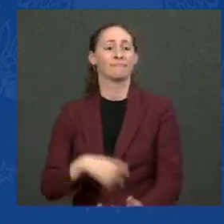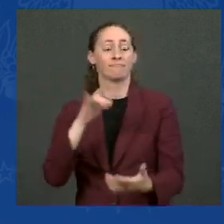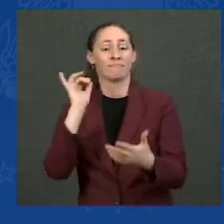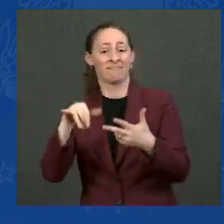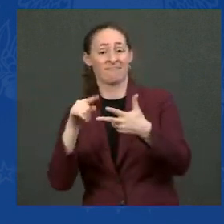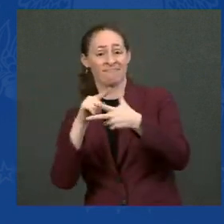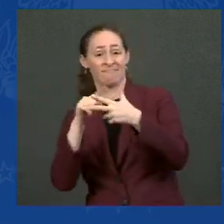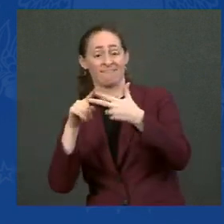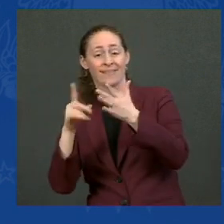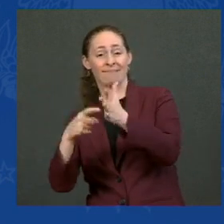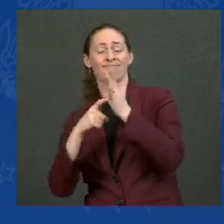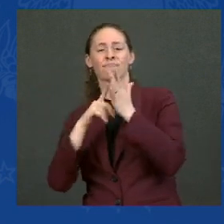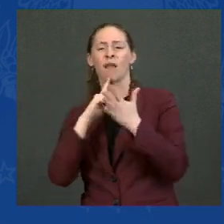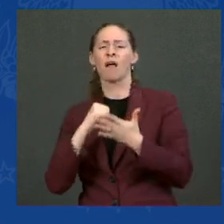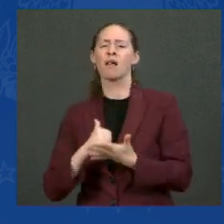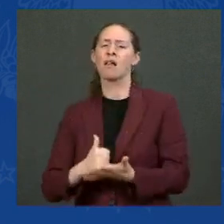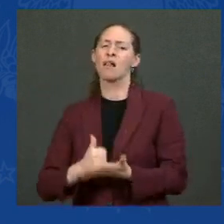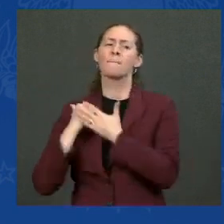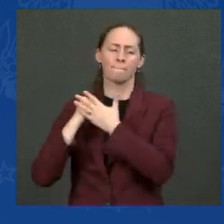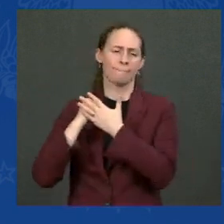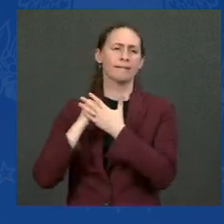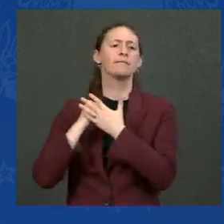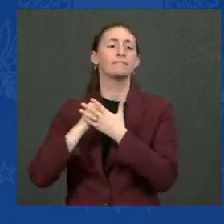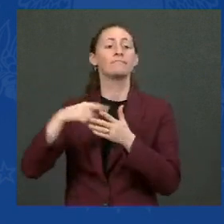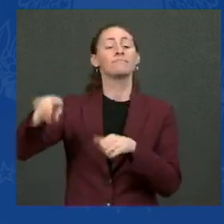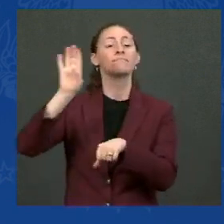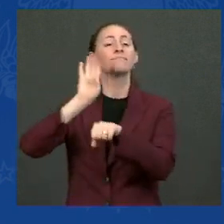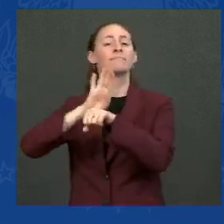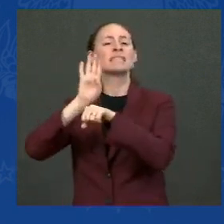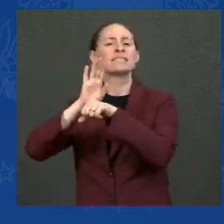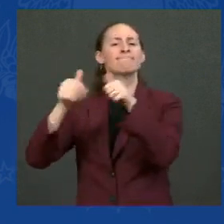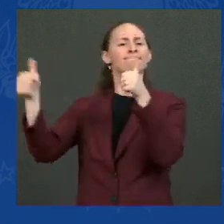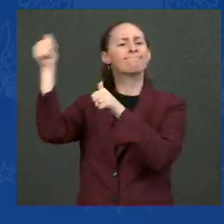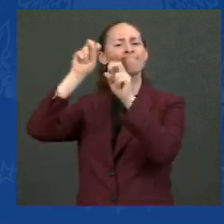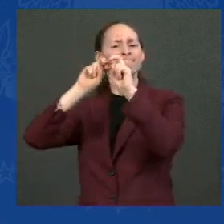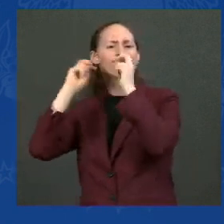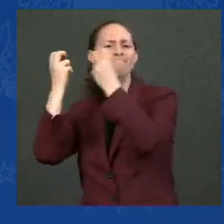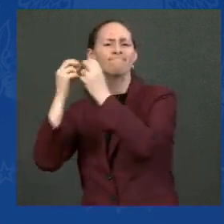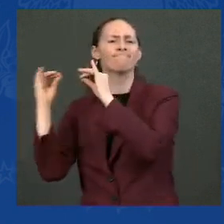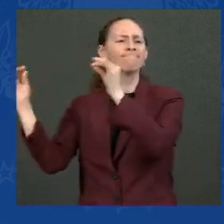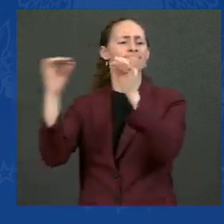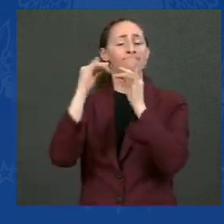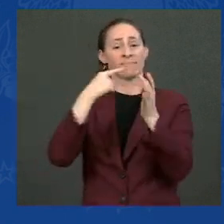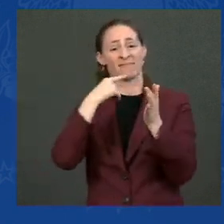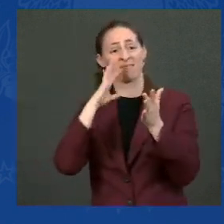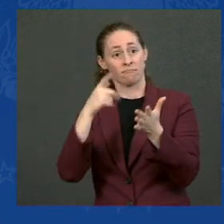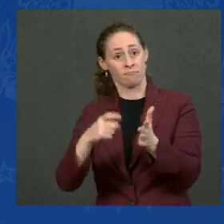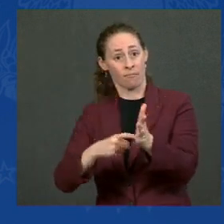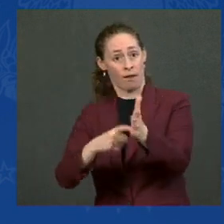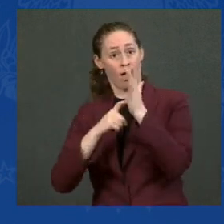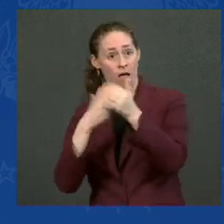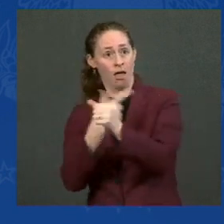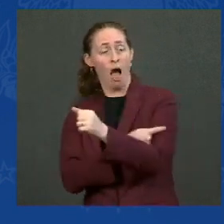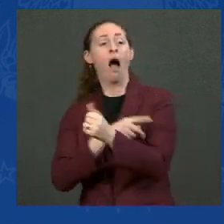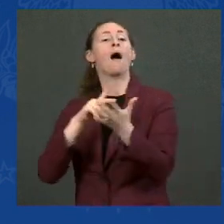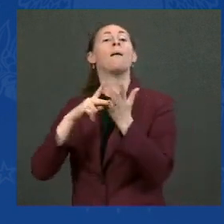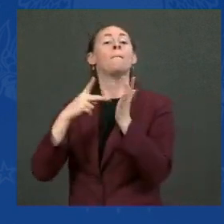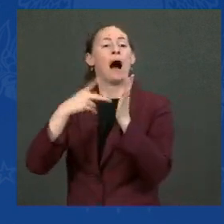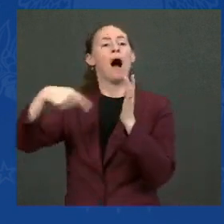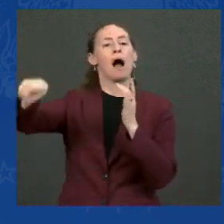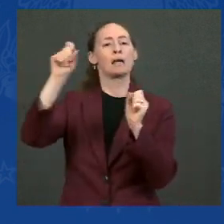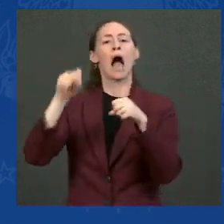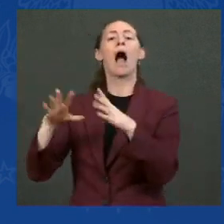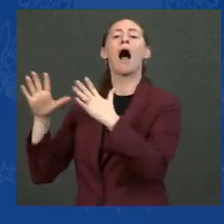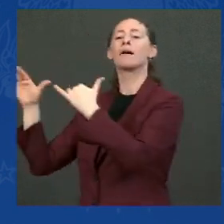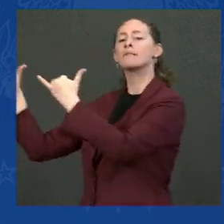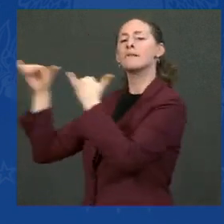And as the Business Roundtable and others told me when I announced the first requirement, that encouraged businesses to feel they could come in and demand the same thing of their